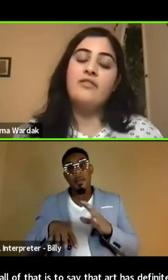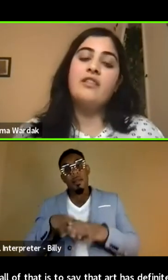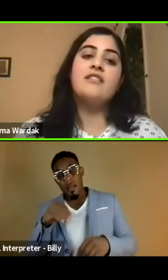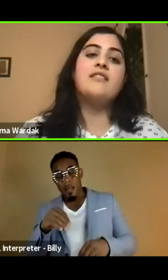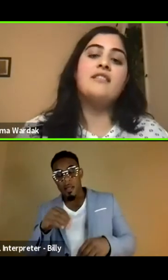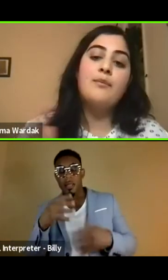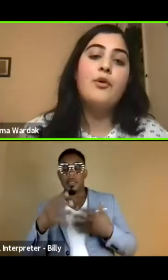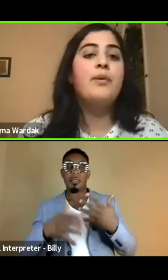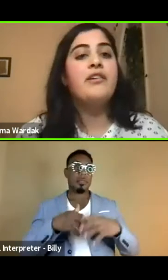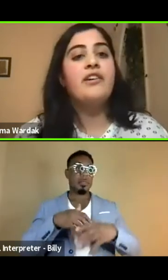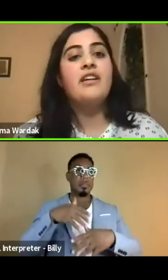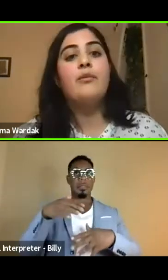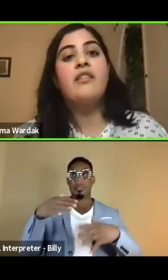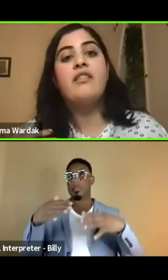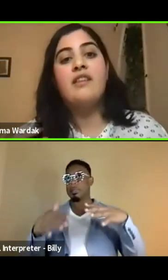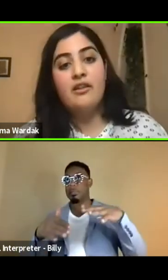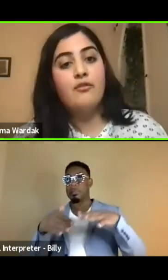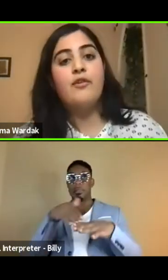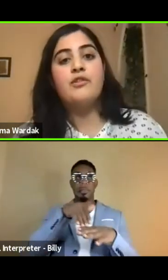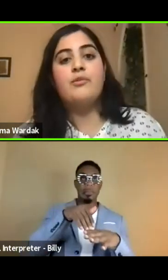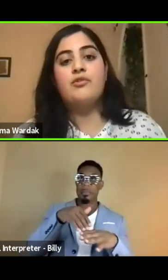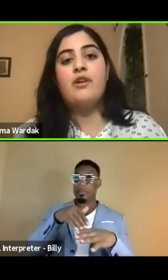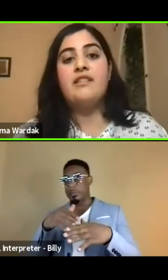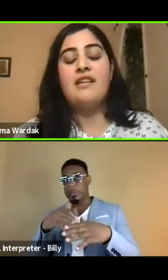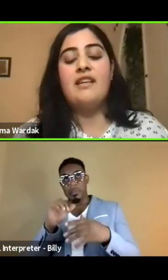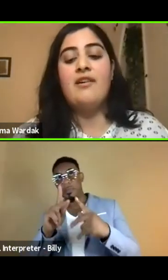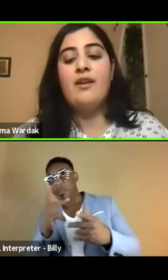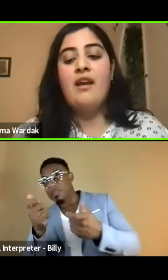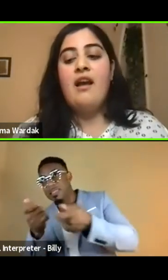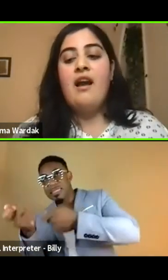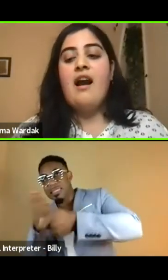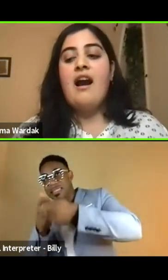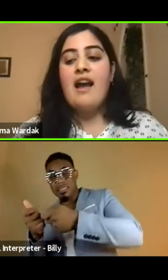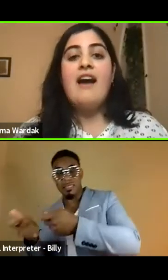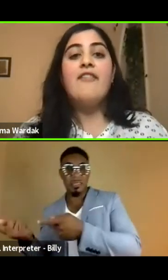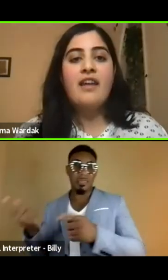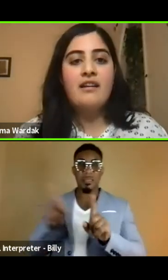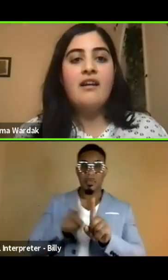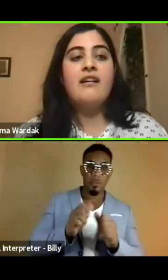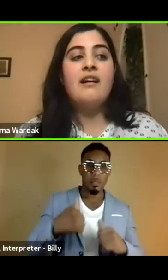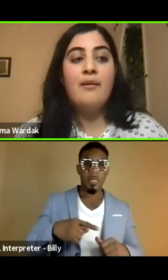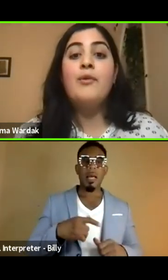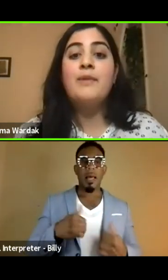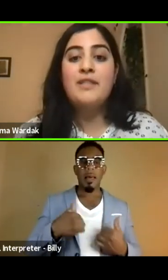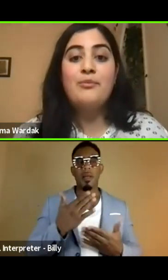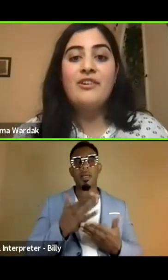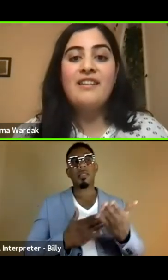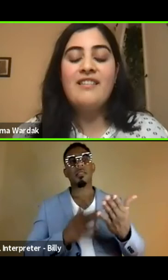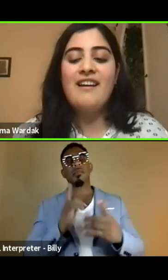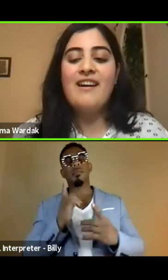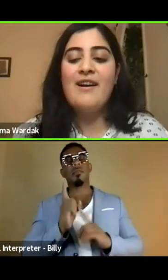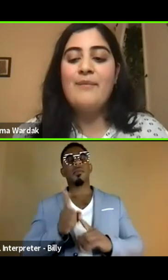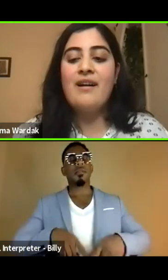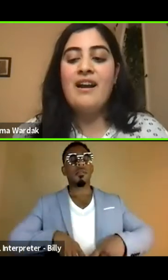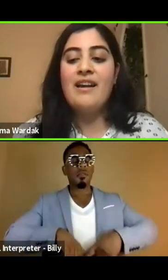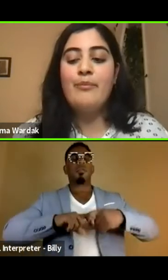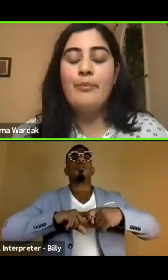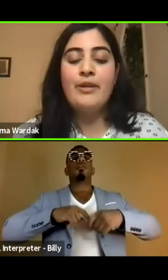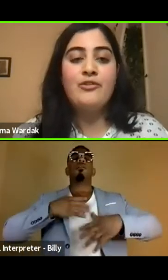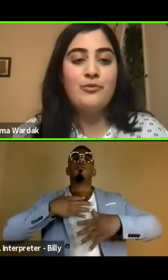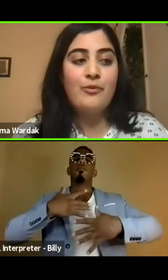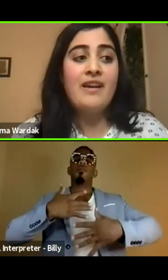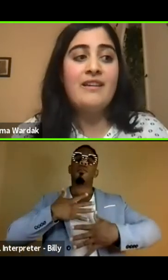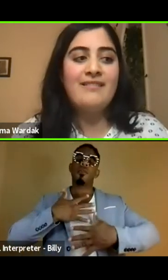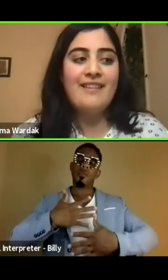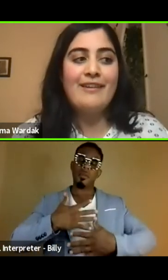and we're kind of in this limbo period with the other folks we're trying to get out, I have had a moment to breathe. Um, I